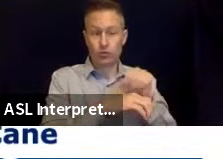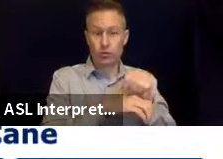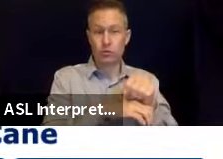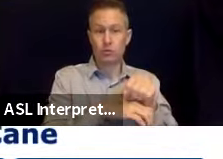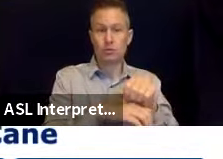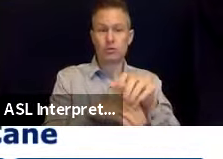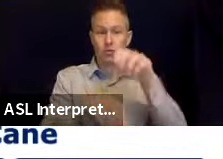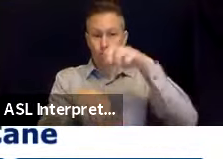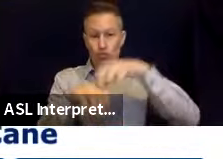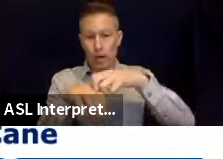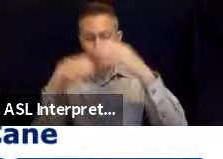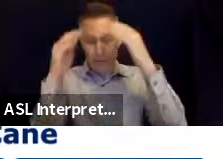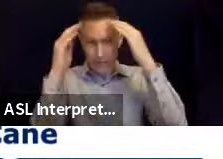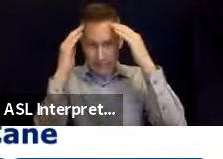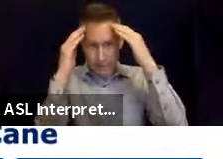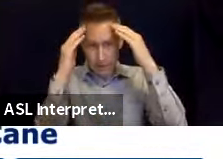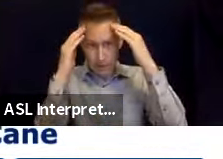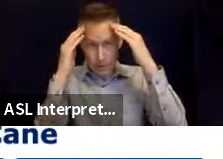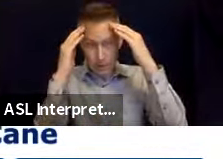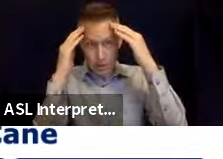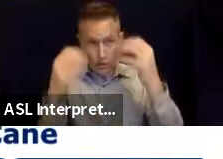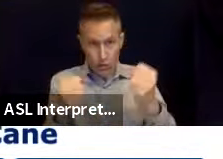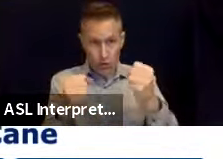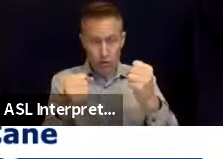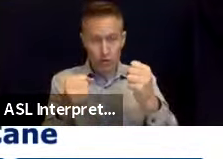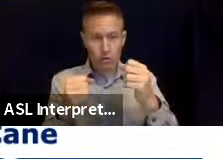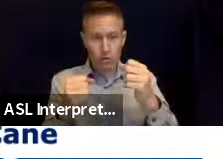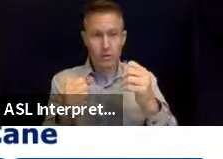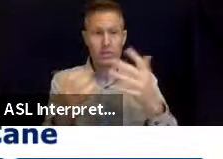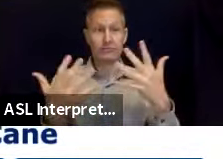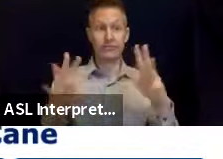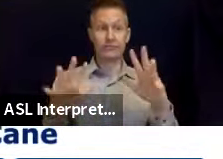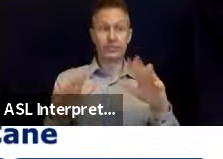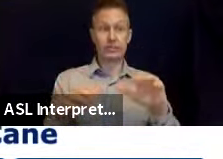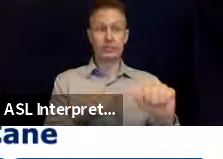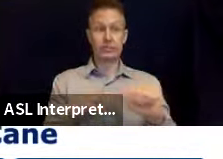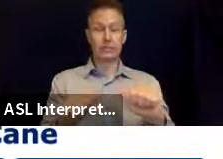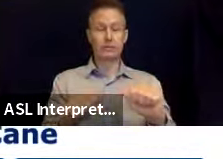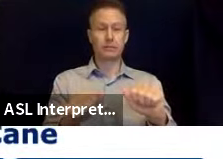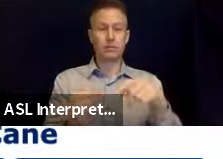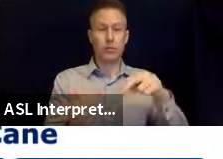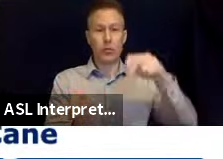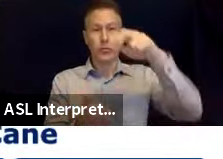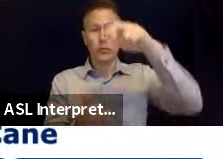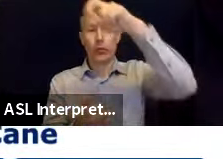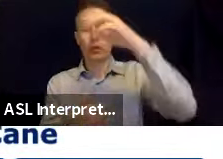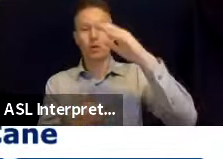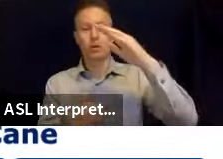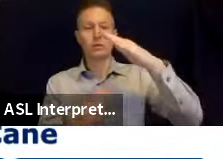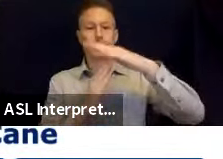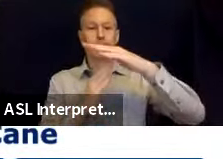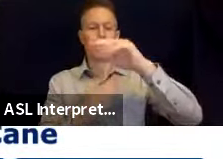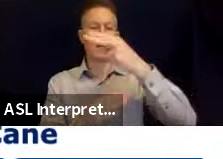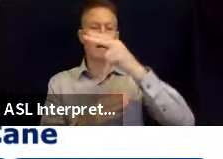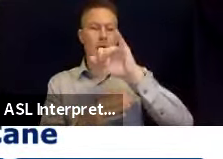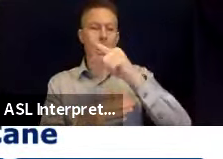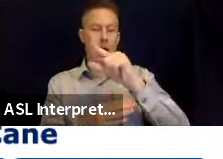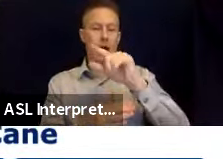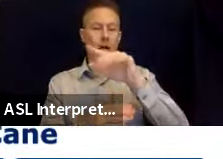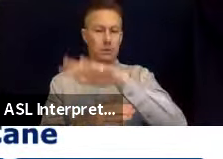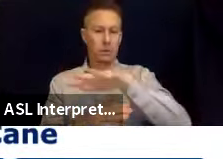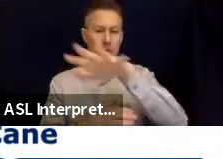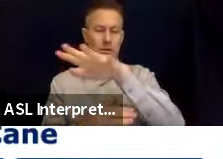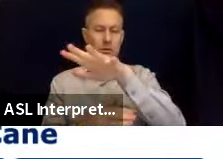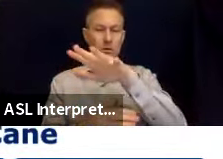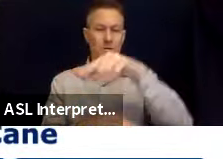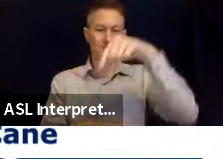Then, quickly walk to high ground after the shaking stops. This earthquake drill